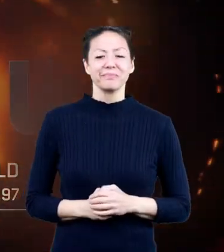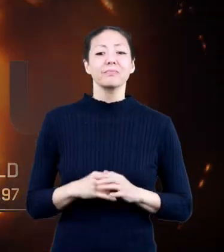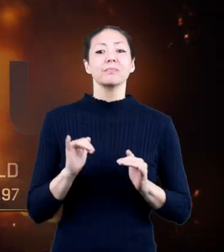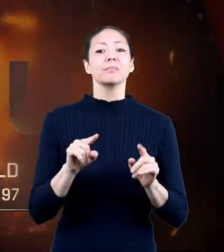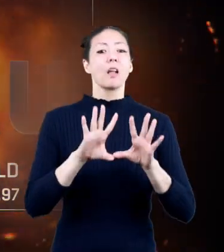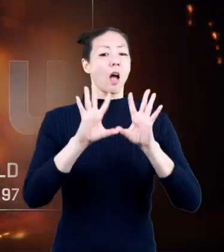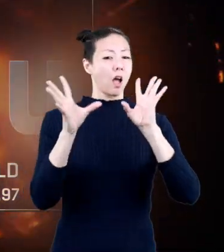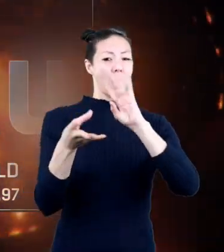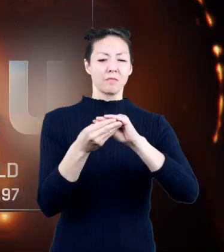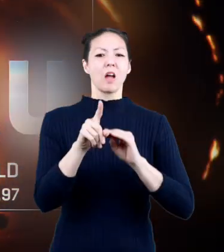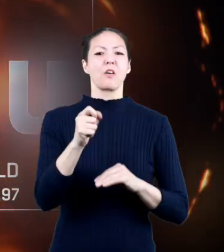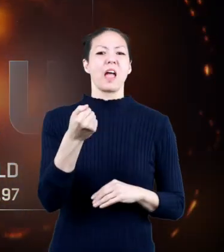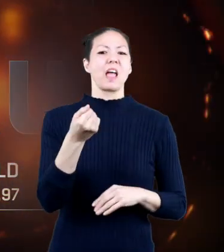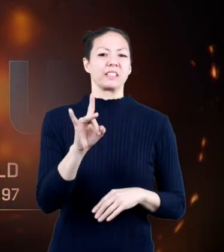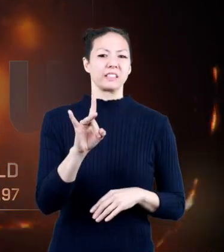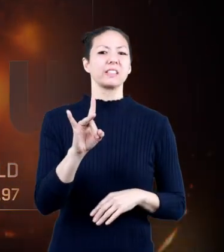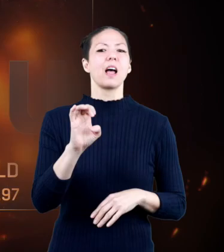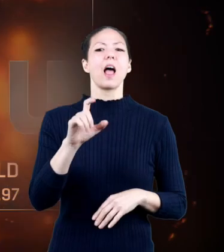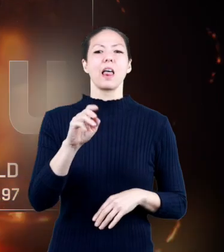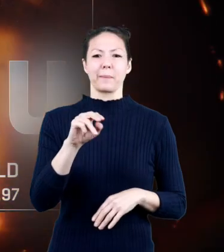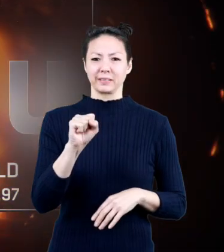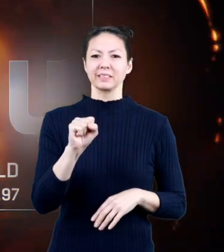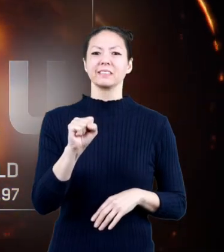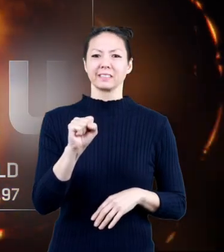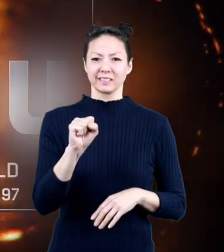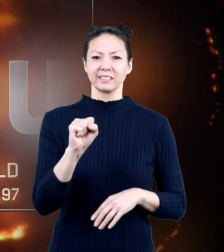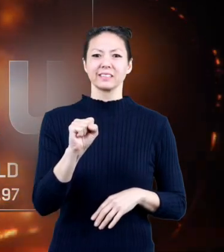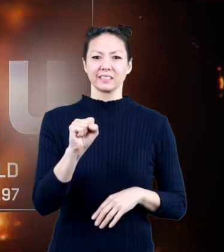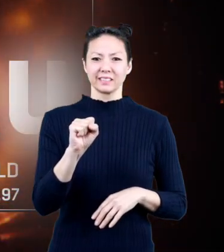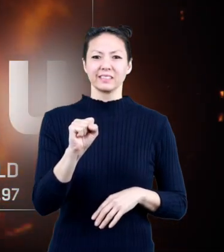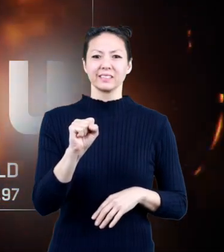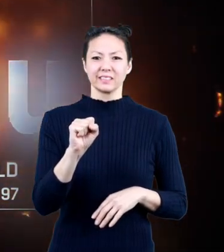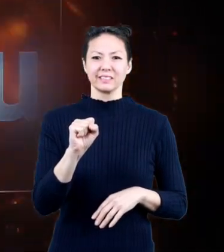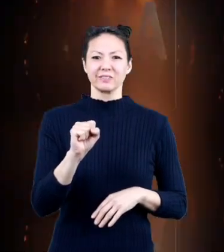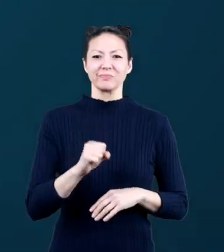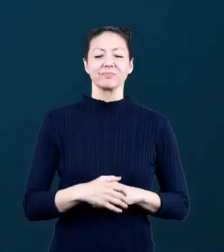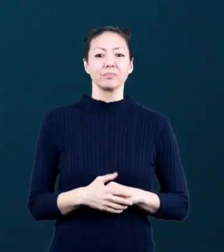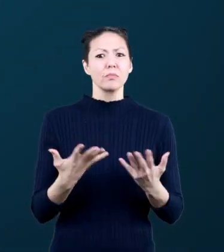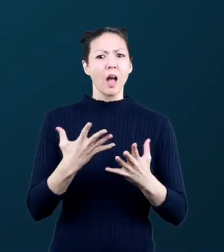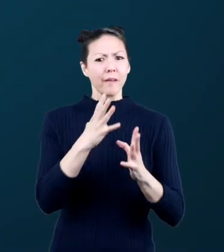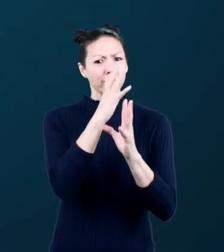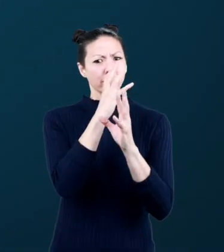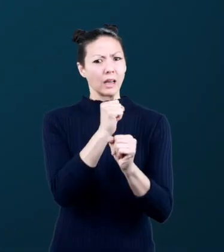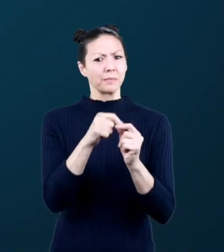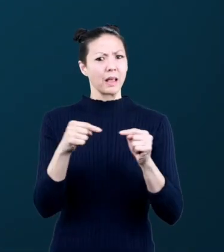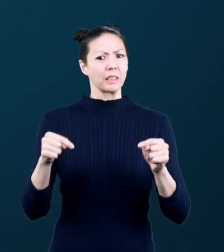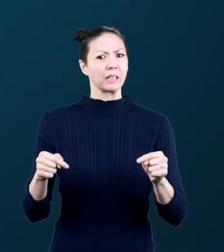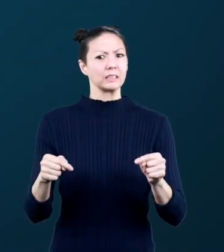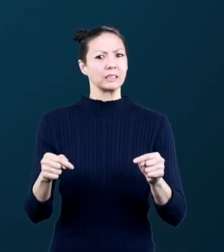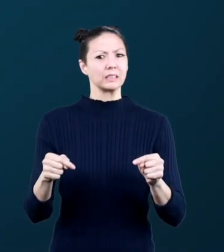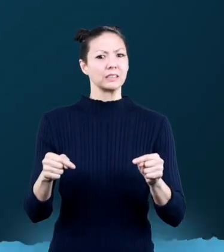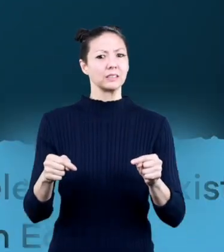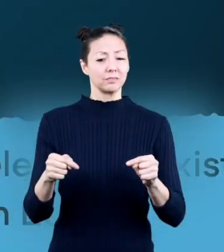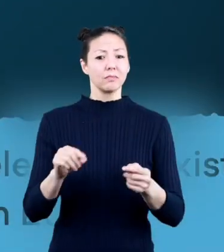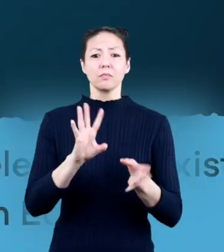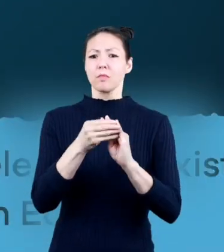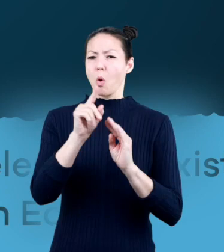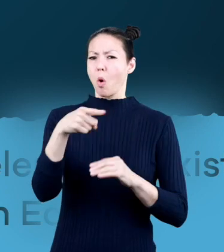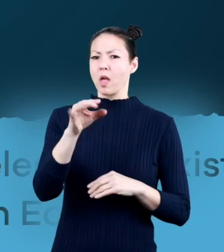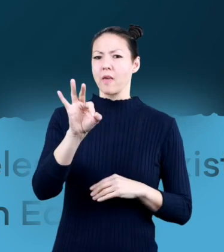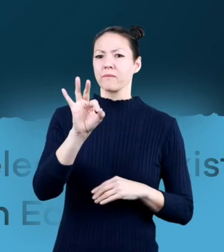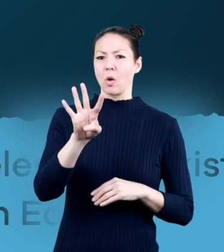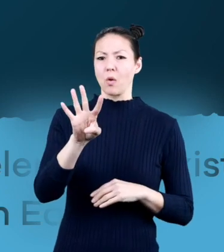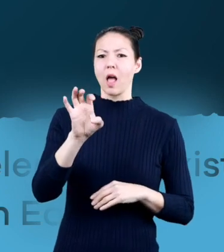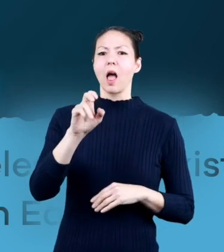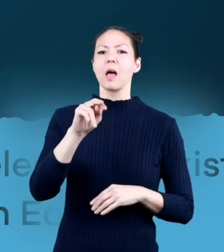in all there are about a hundred and eighteen known elements want to know a fascinating fact only